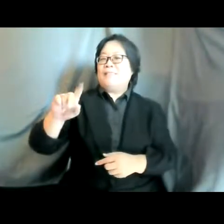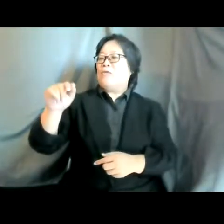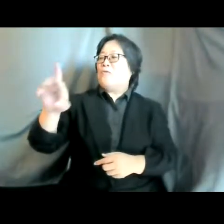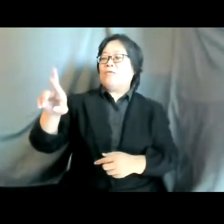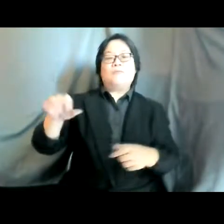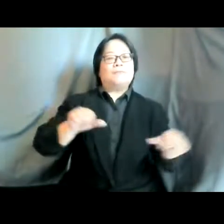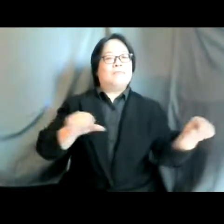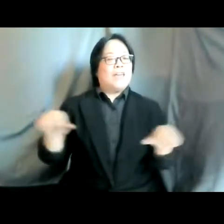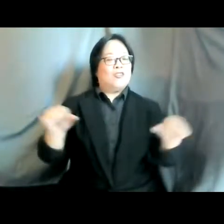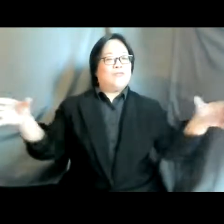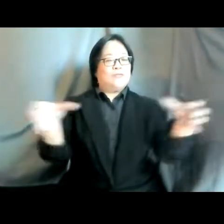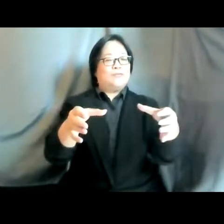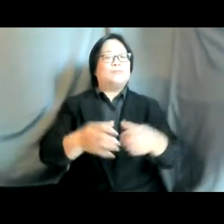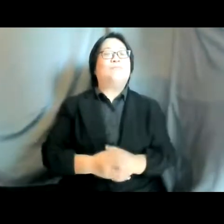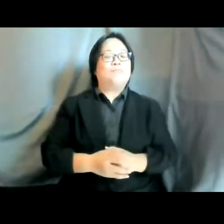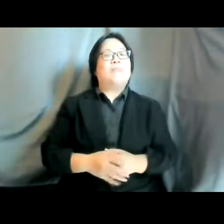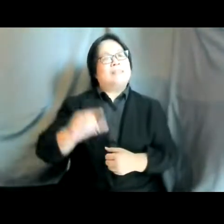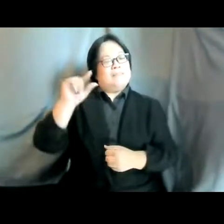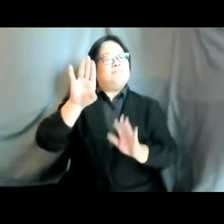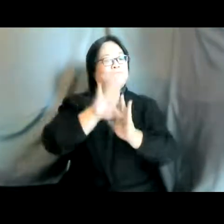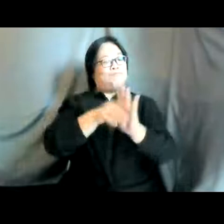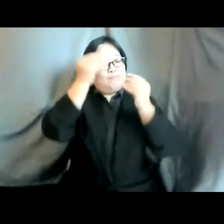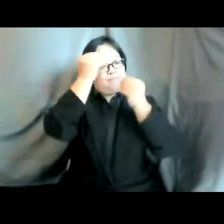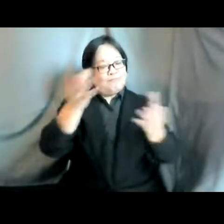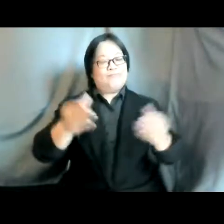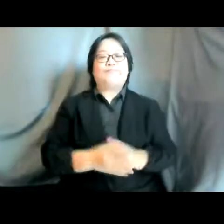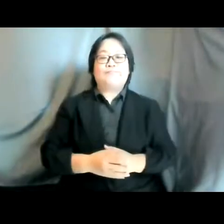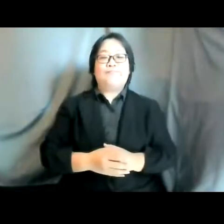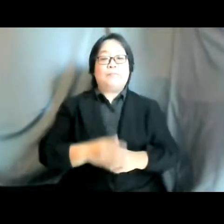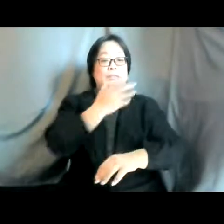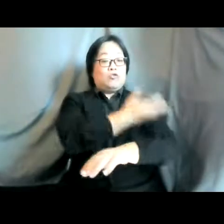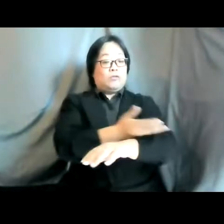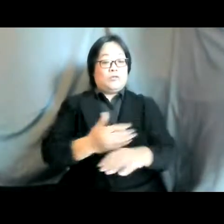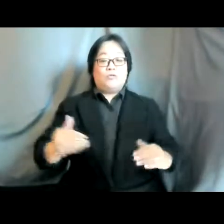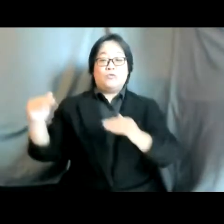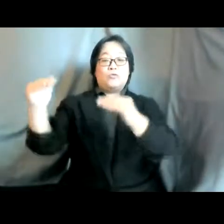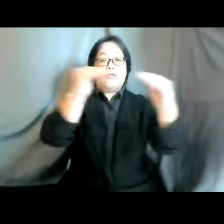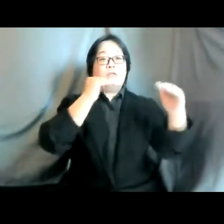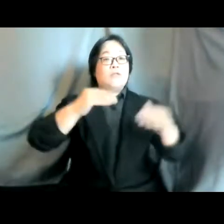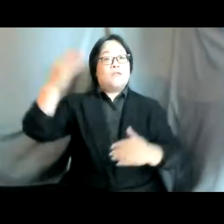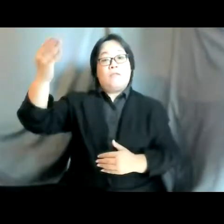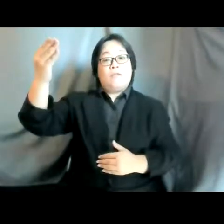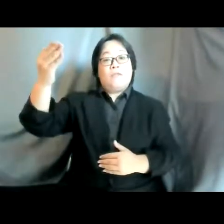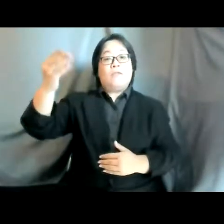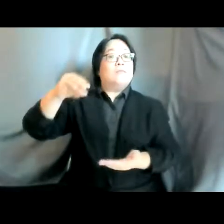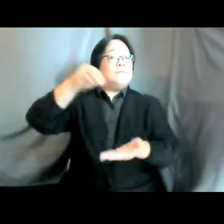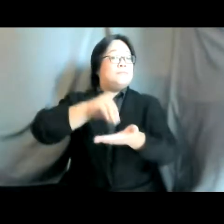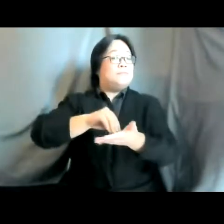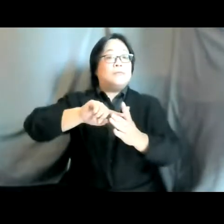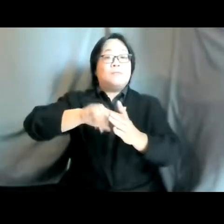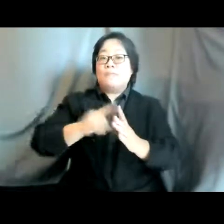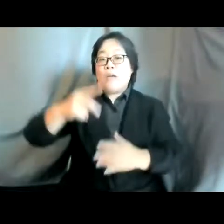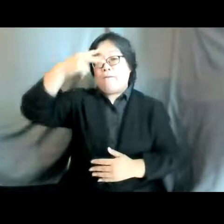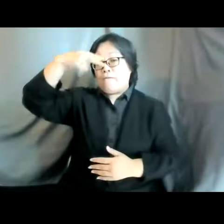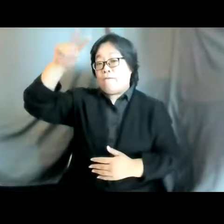now a little bit of background information the generation equality forum commenced in mexico city mexico from the